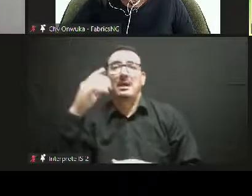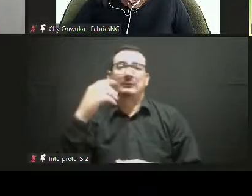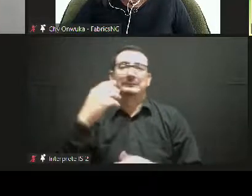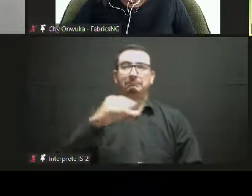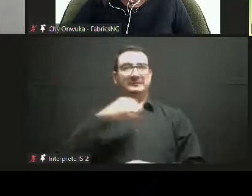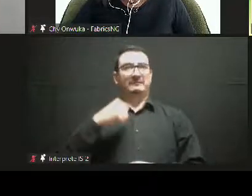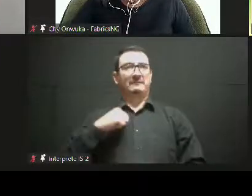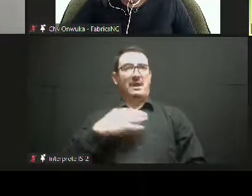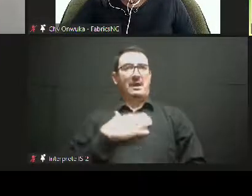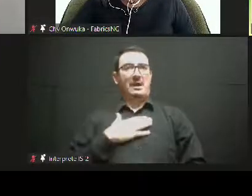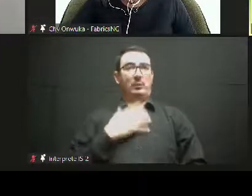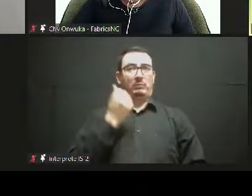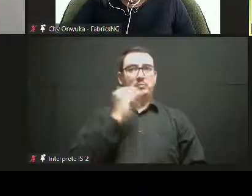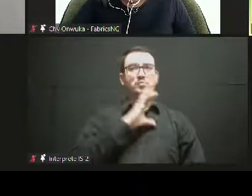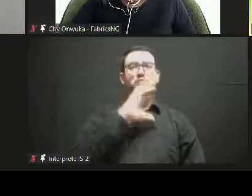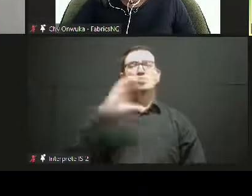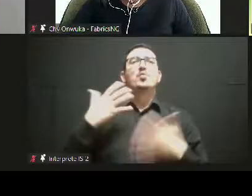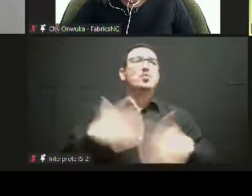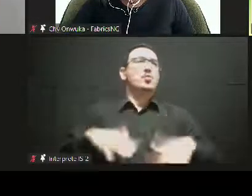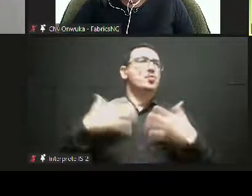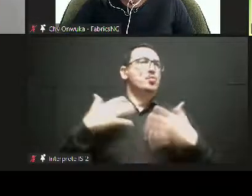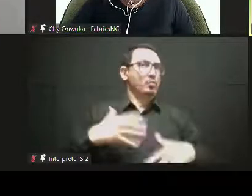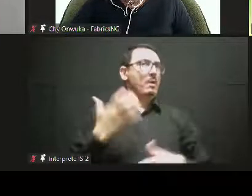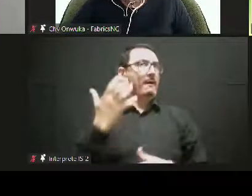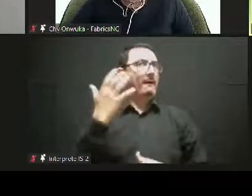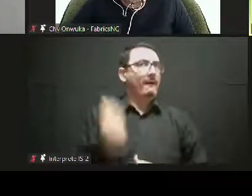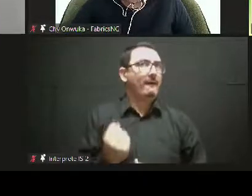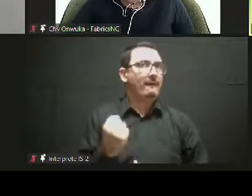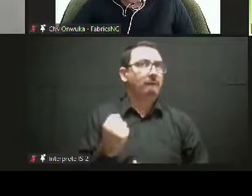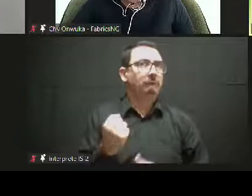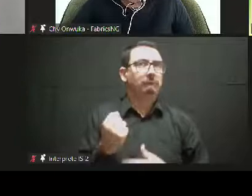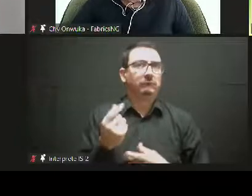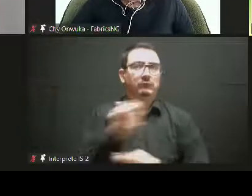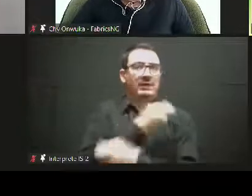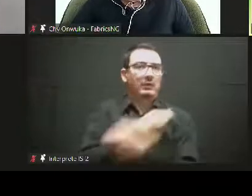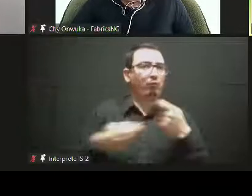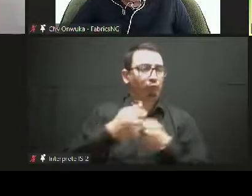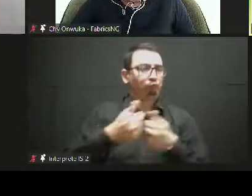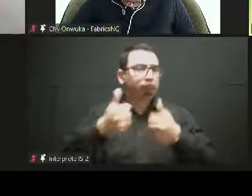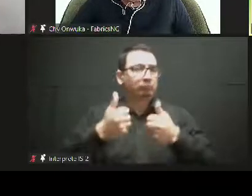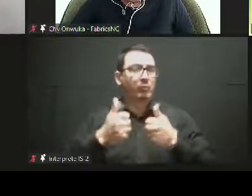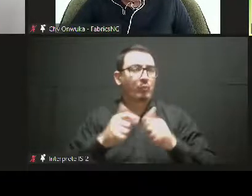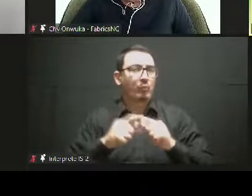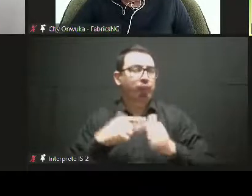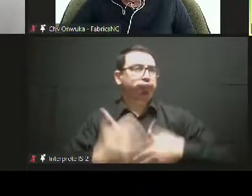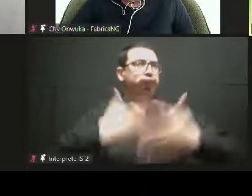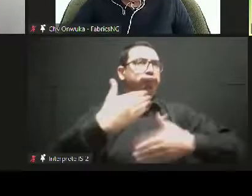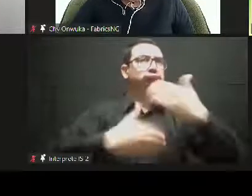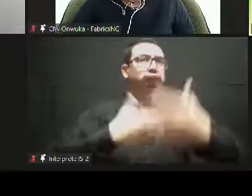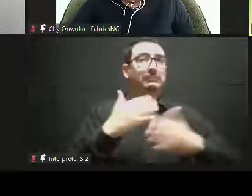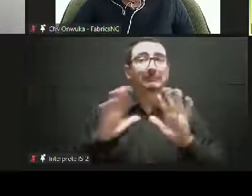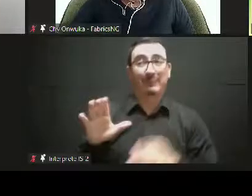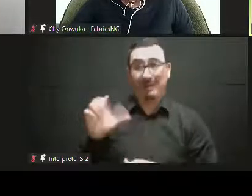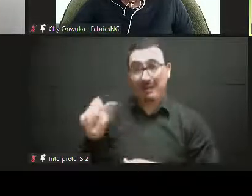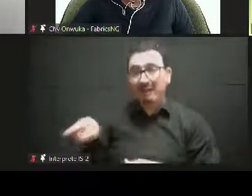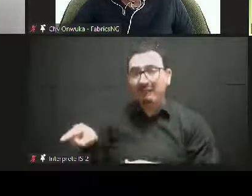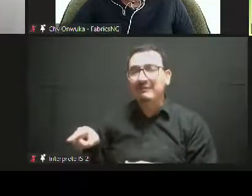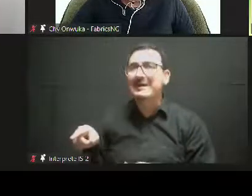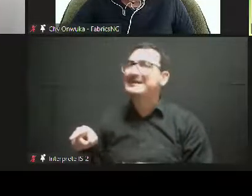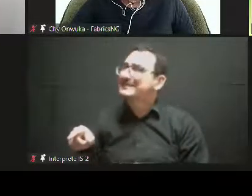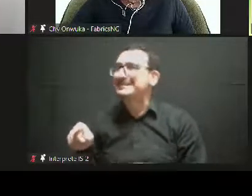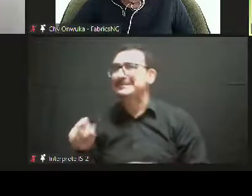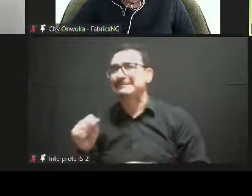infinitely, and then they sell that business. That's a growing genre of money. The money that exists in this economy is